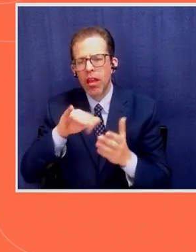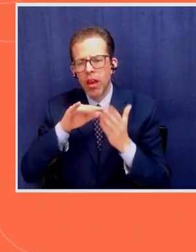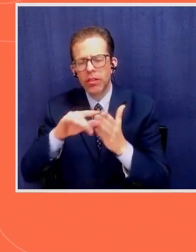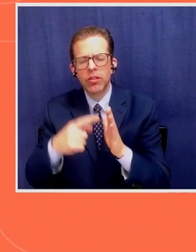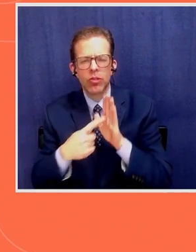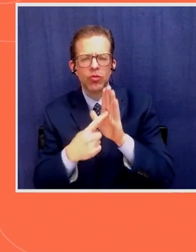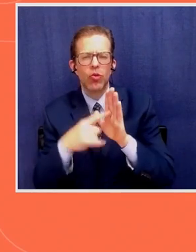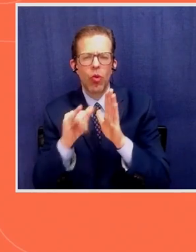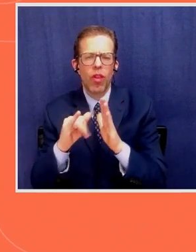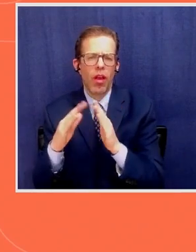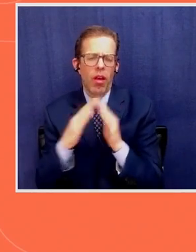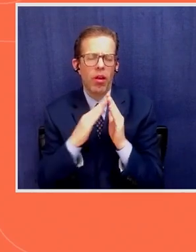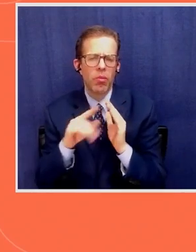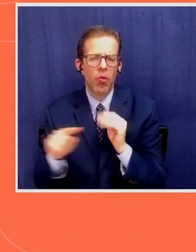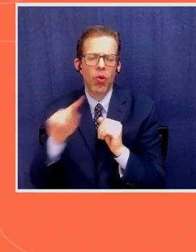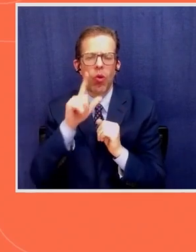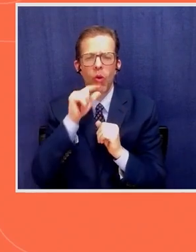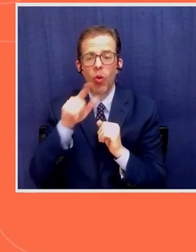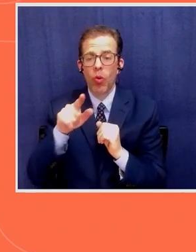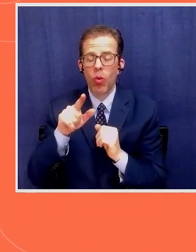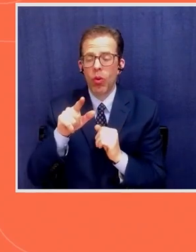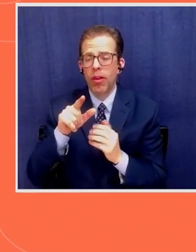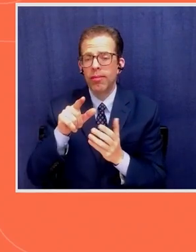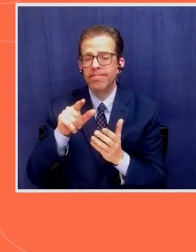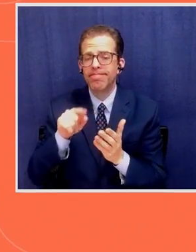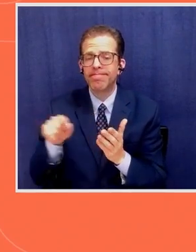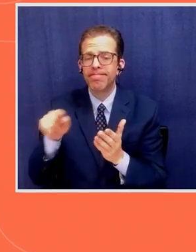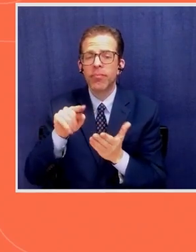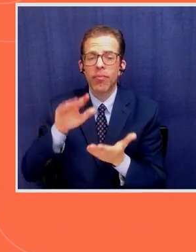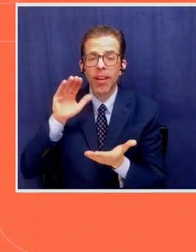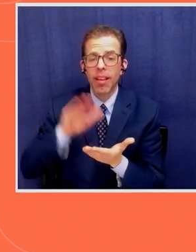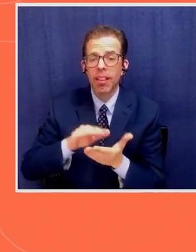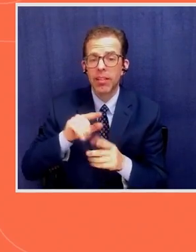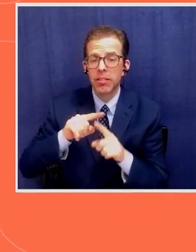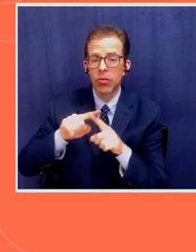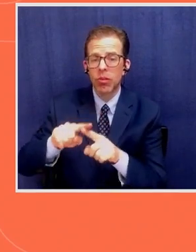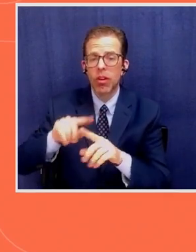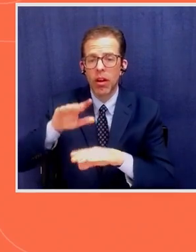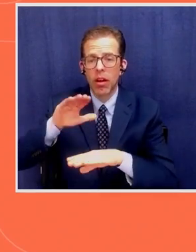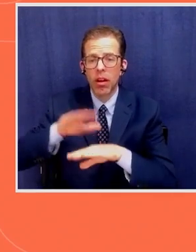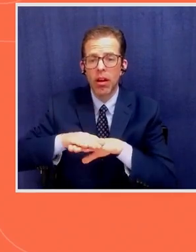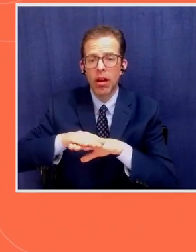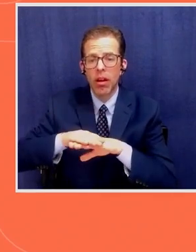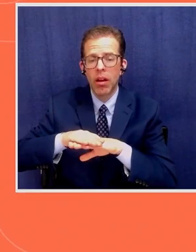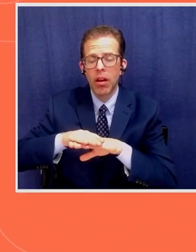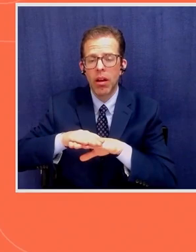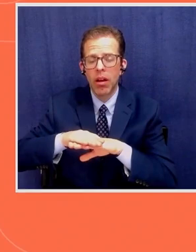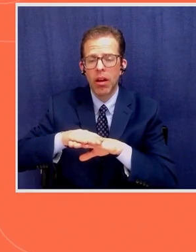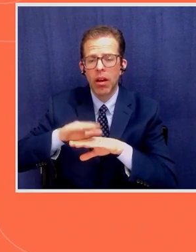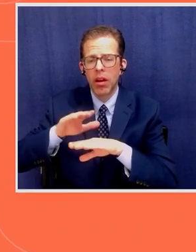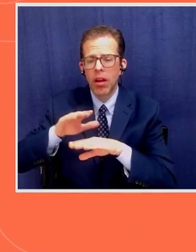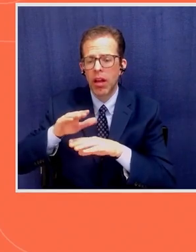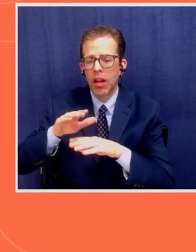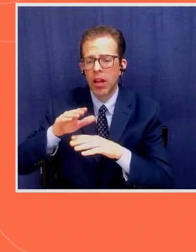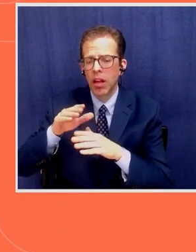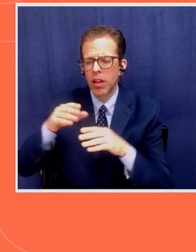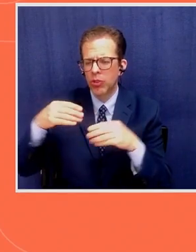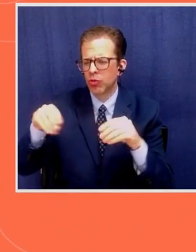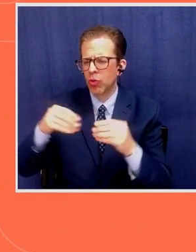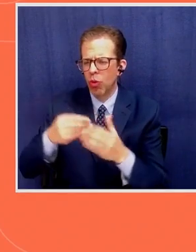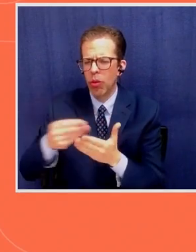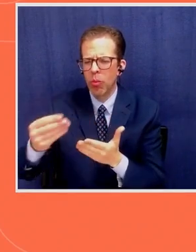communities who were less reliant on store-bought food were